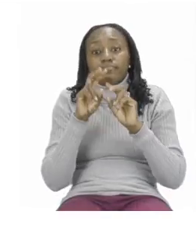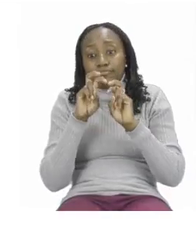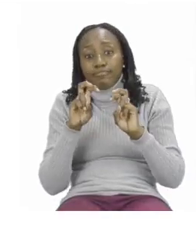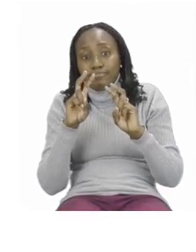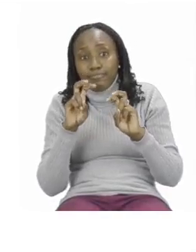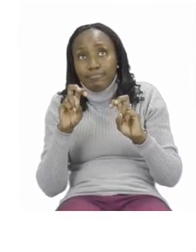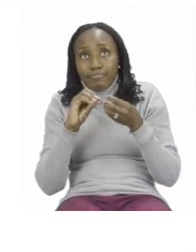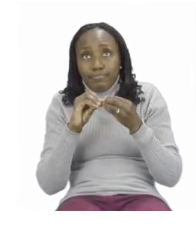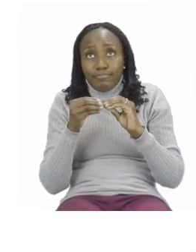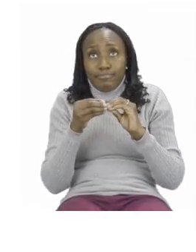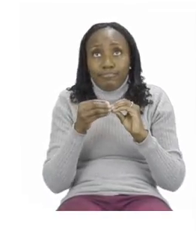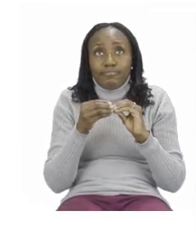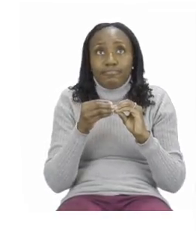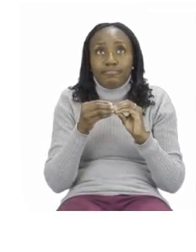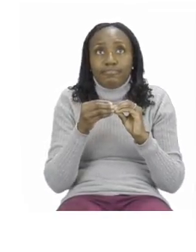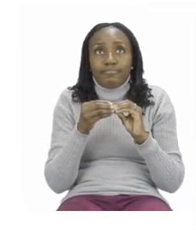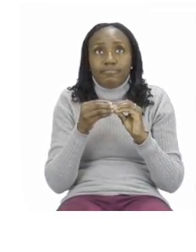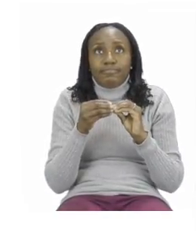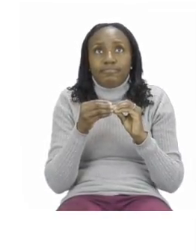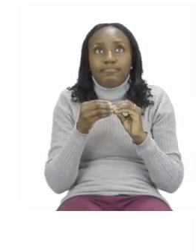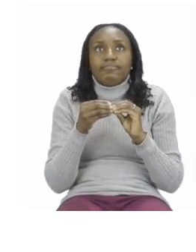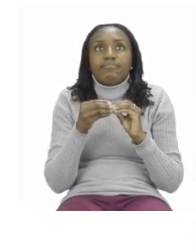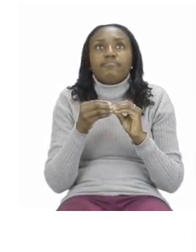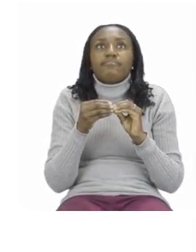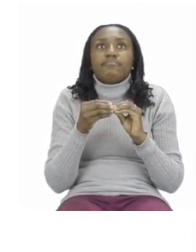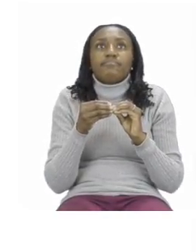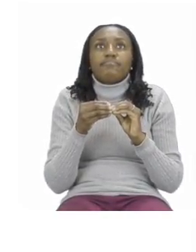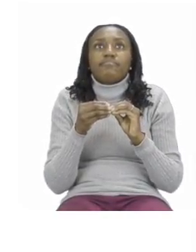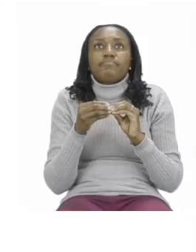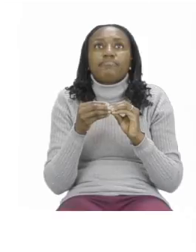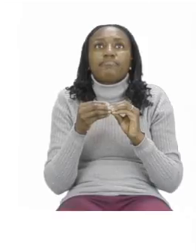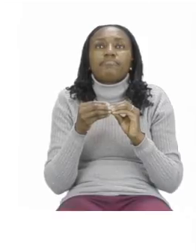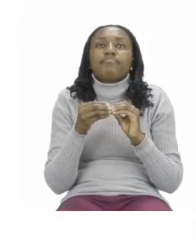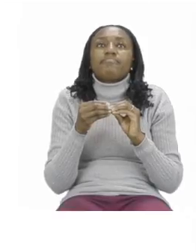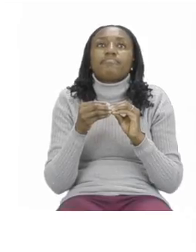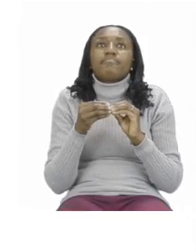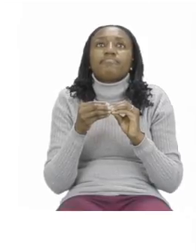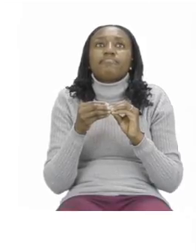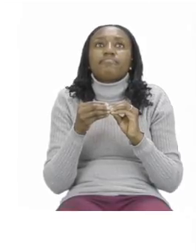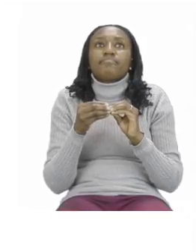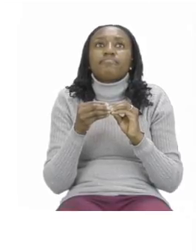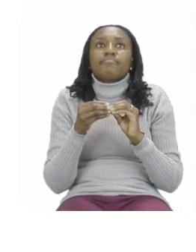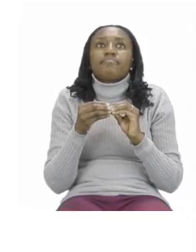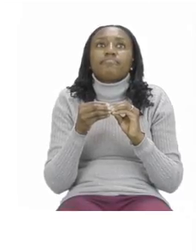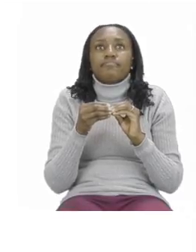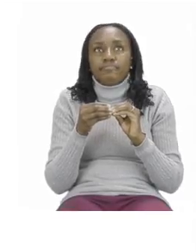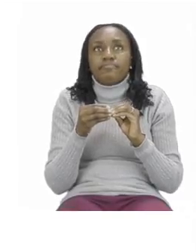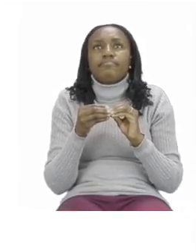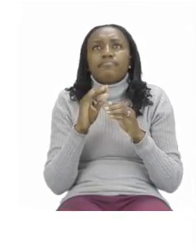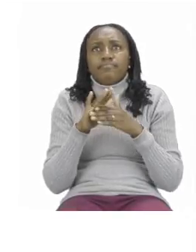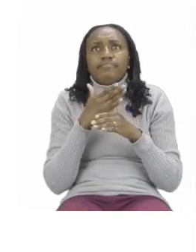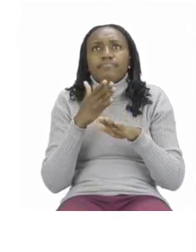It's our job to search for the number names and then circle it. Now because we have been doing word searches